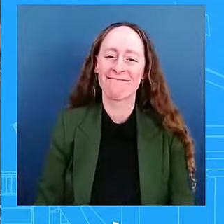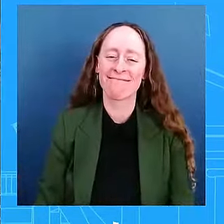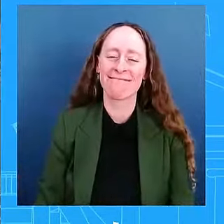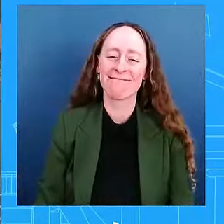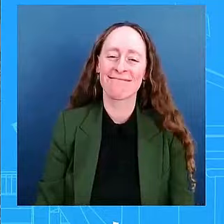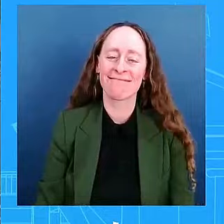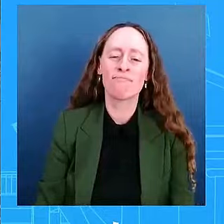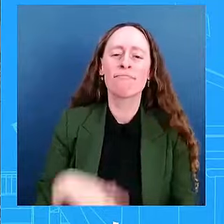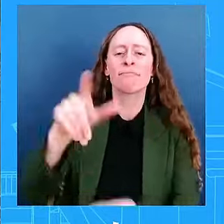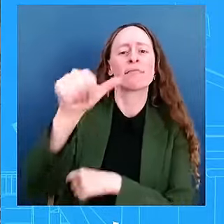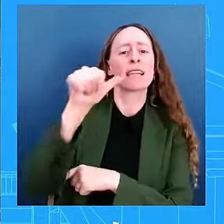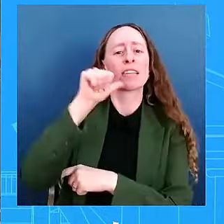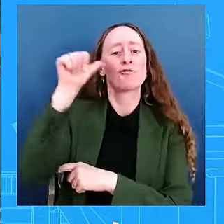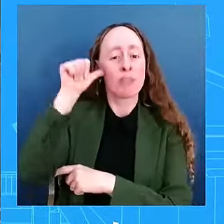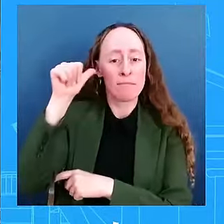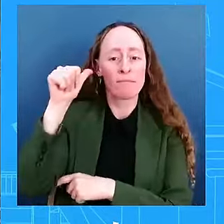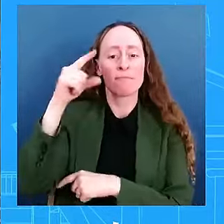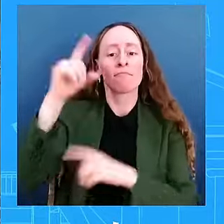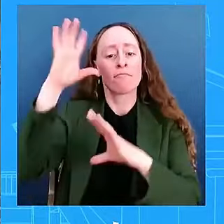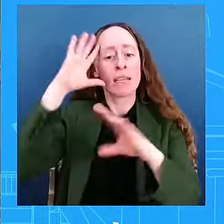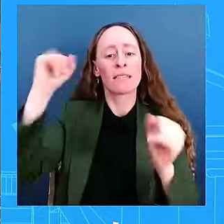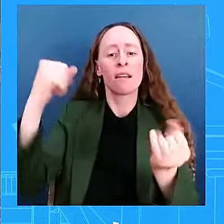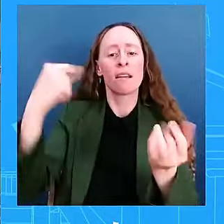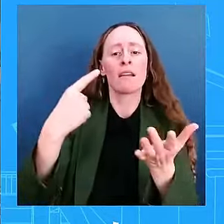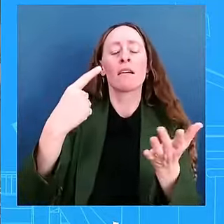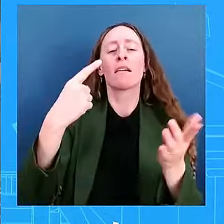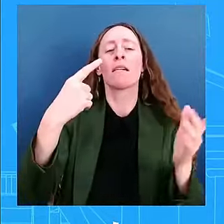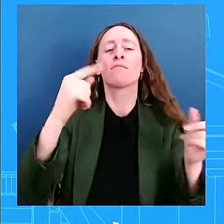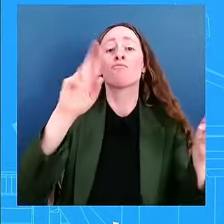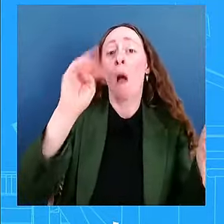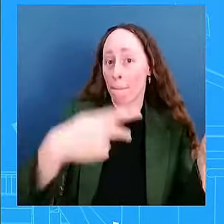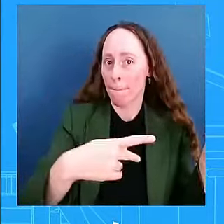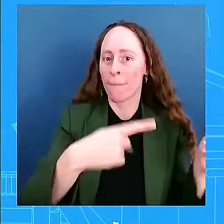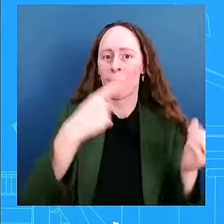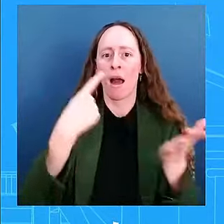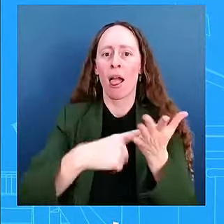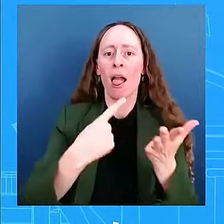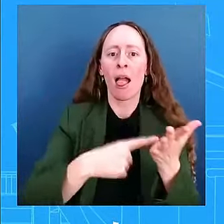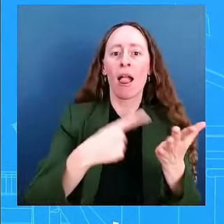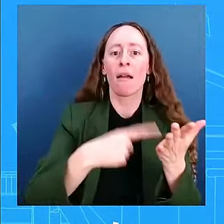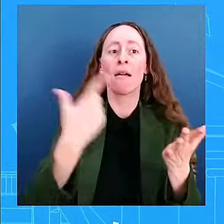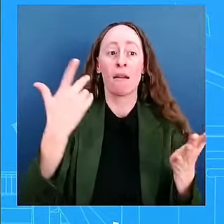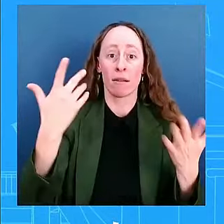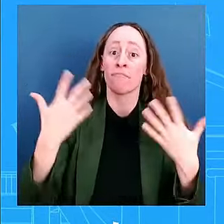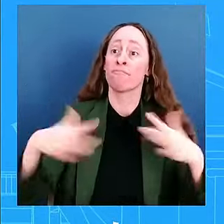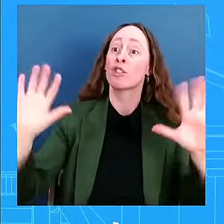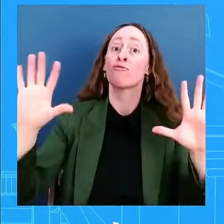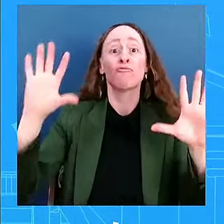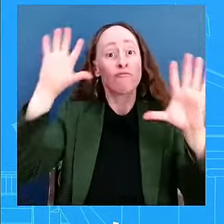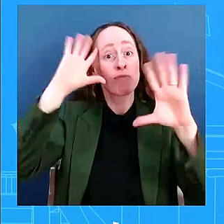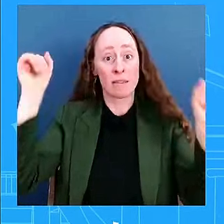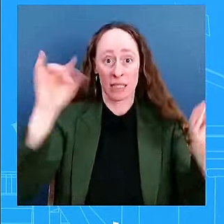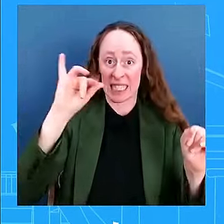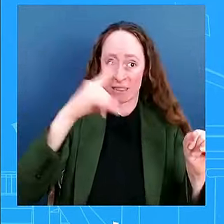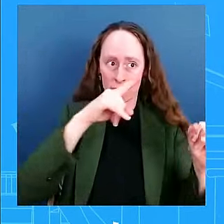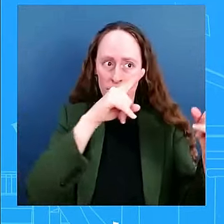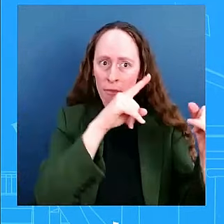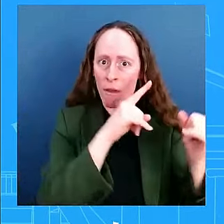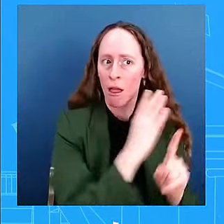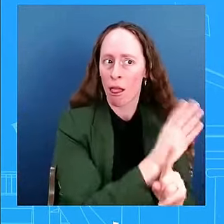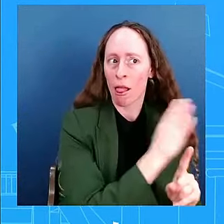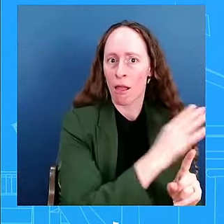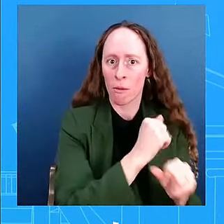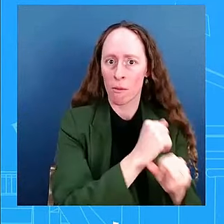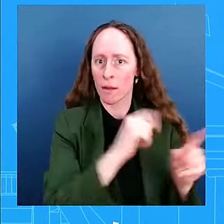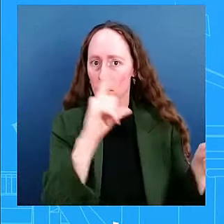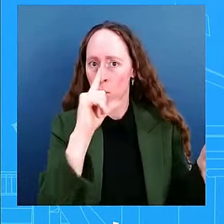fact, talked to Vladimir Putin since leaving office. What does the White House make of that? I'm not going to get into, uh, specifics about conversations with,